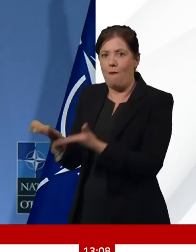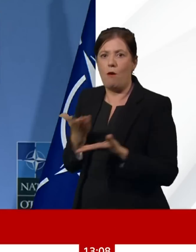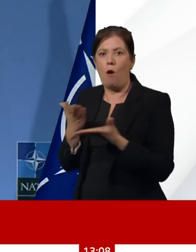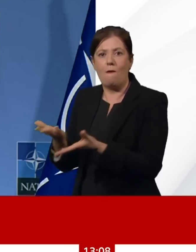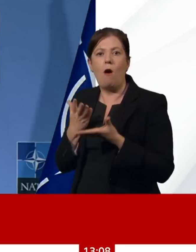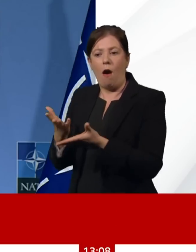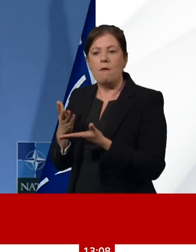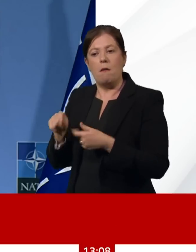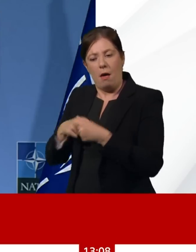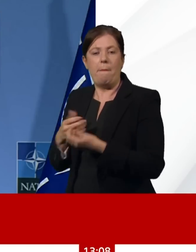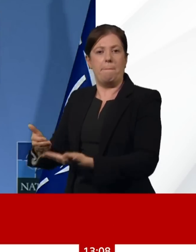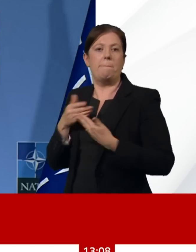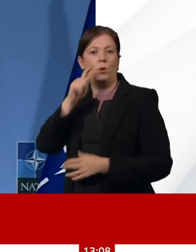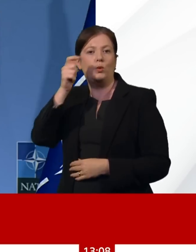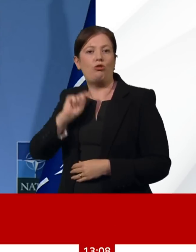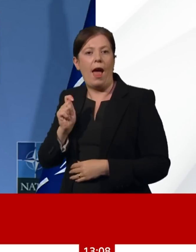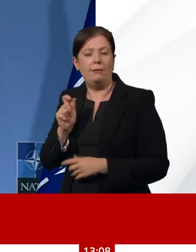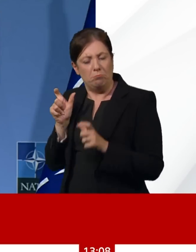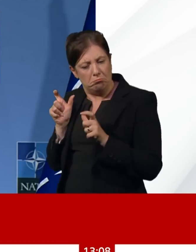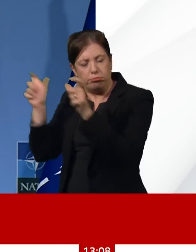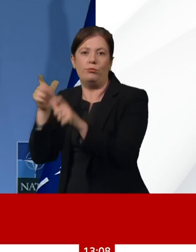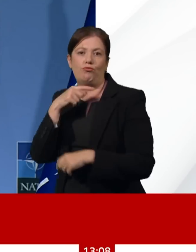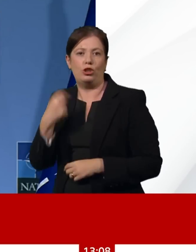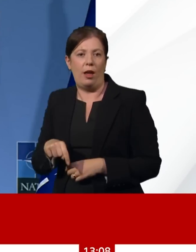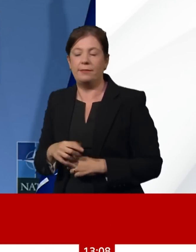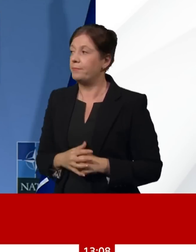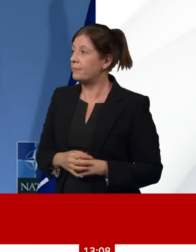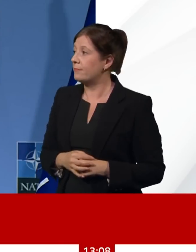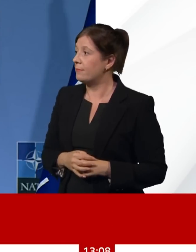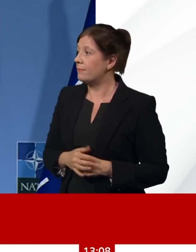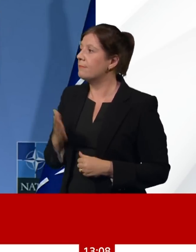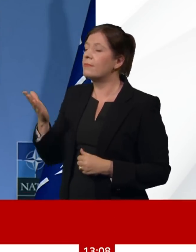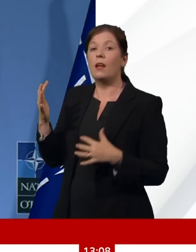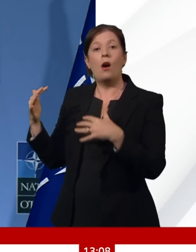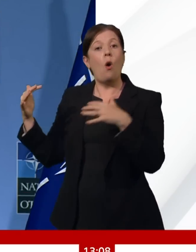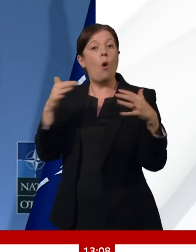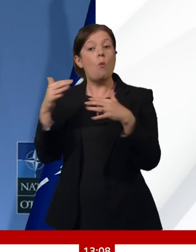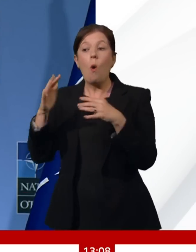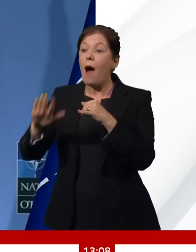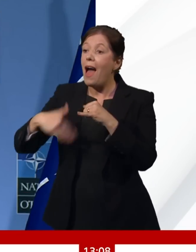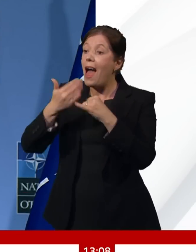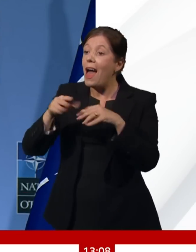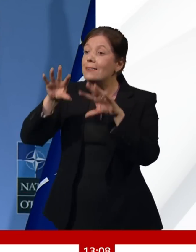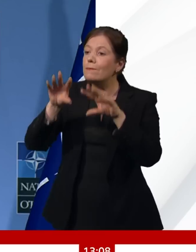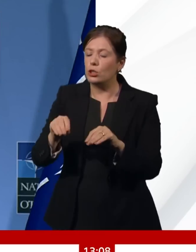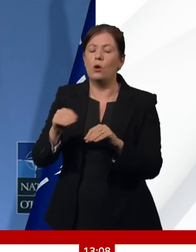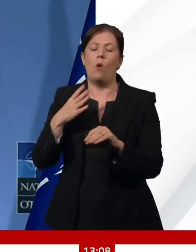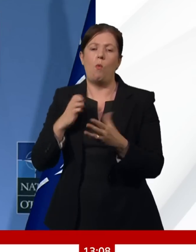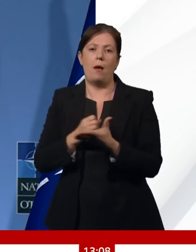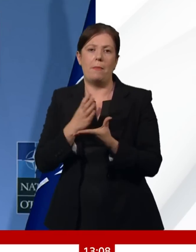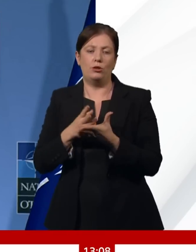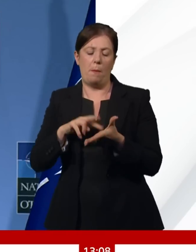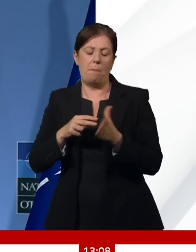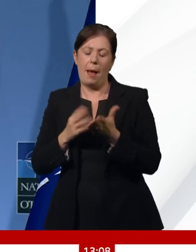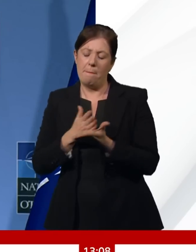We must ensure that when this war ends, there are credible arrangements in place for Ukraine's